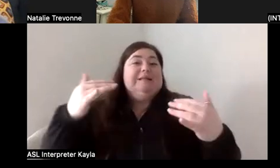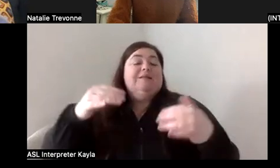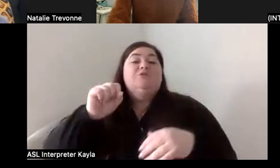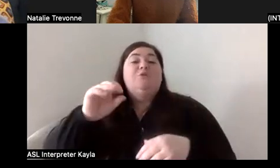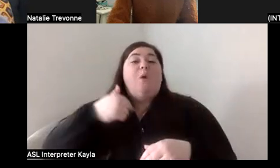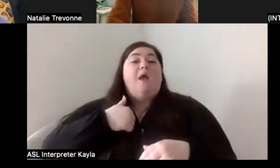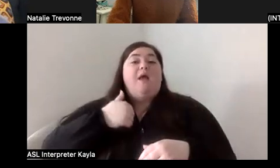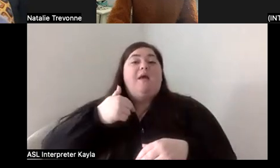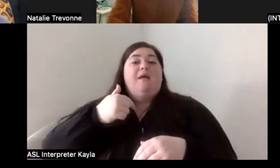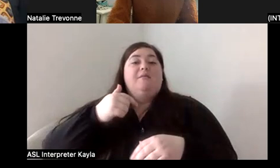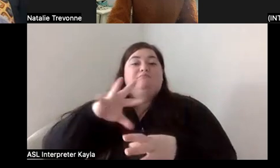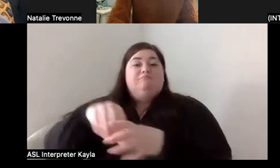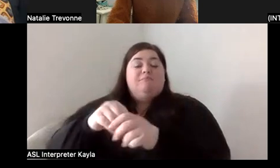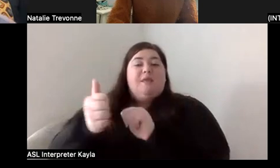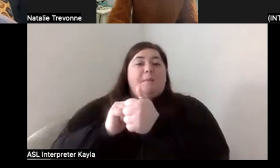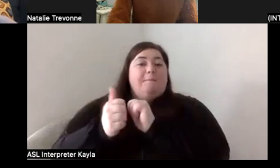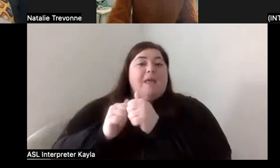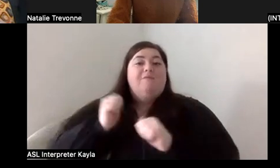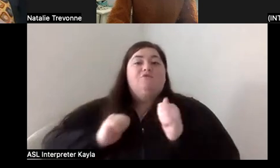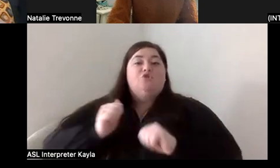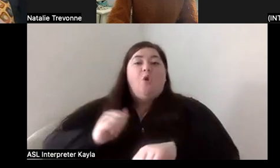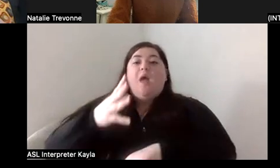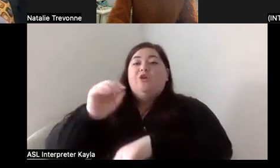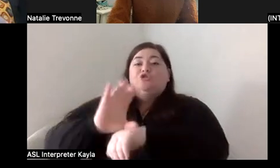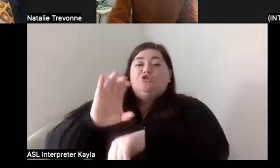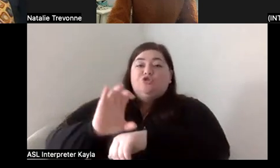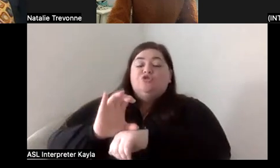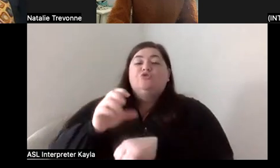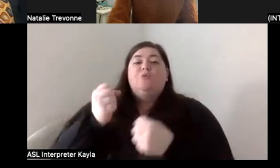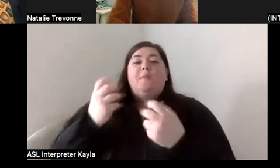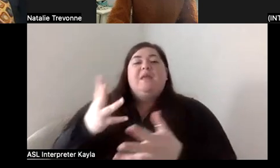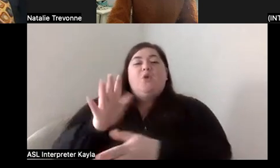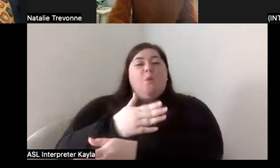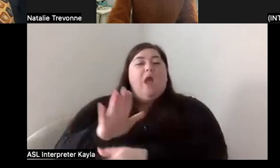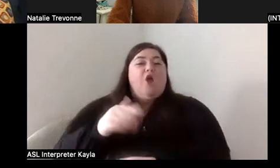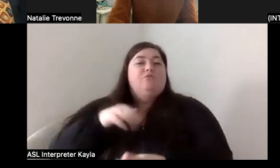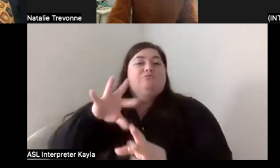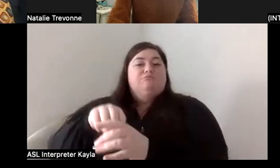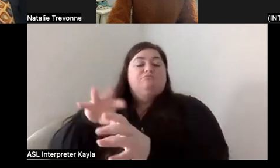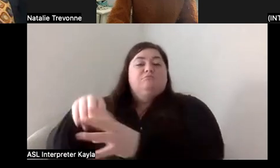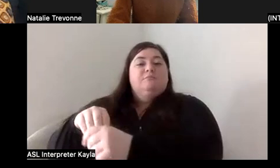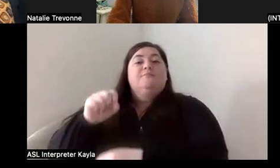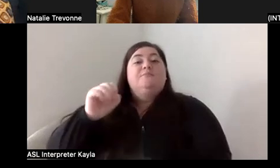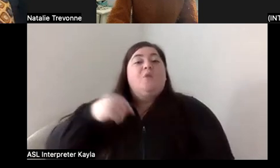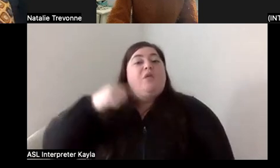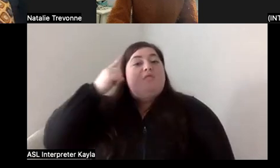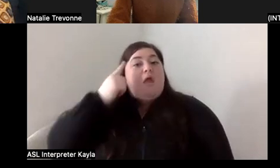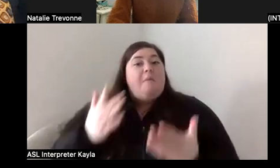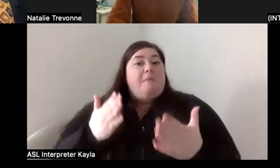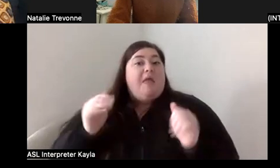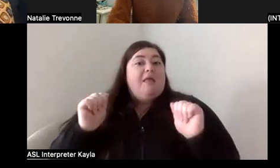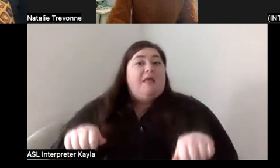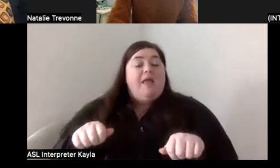competitive show as a kid and like a bunch of choirs. I was like, oh, I could just maybe do this. And I ended up